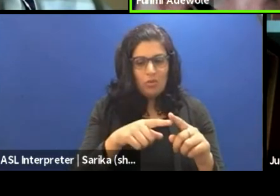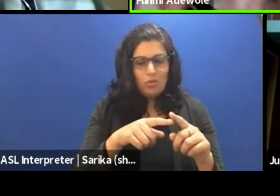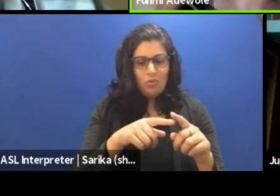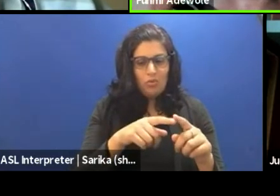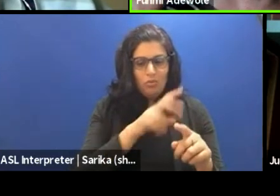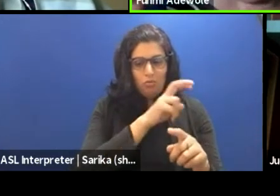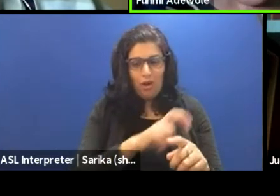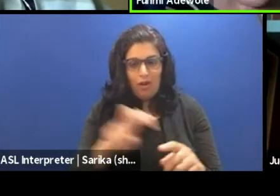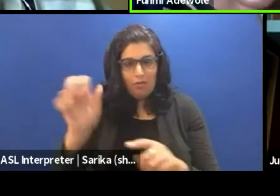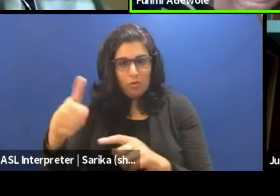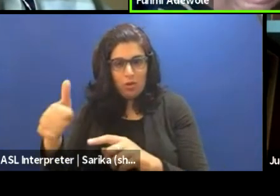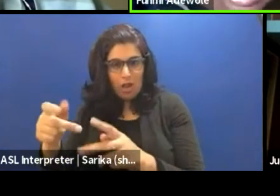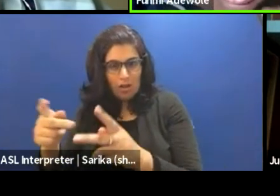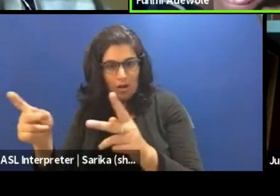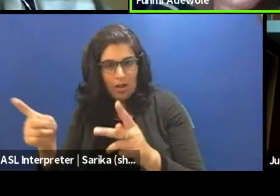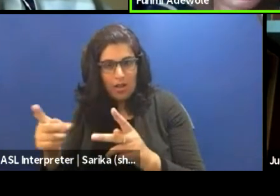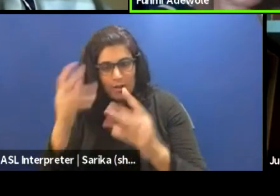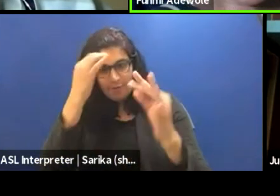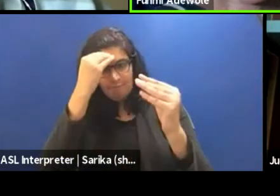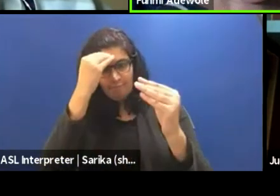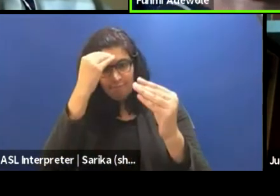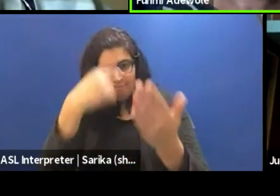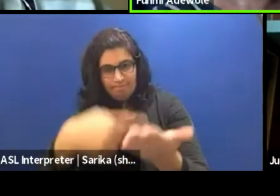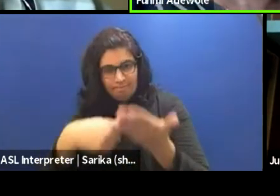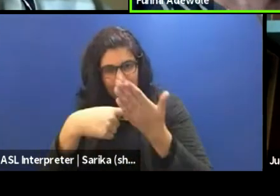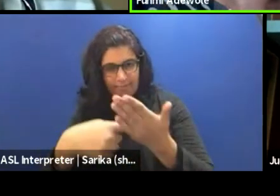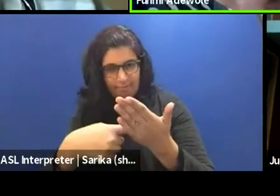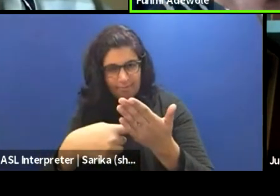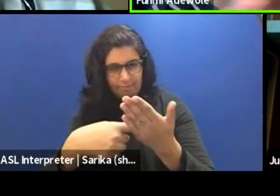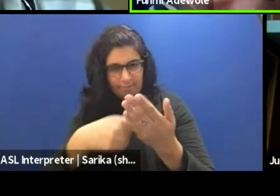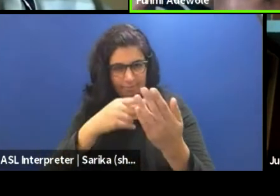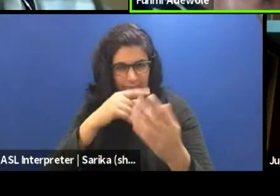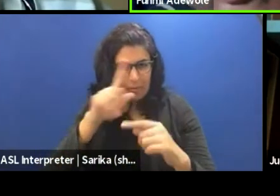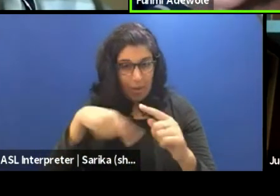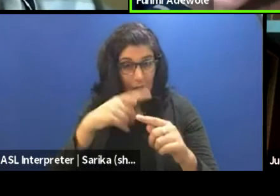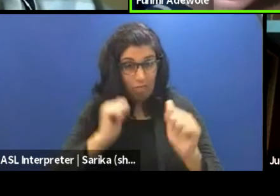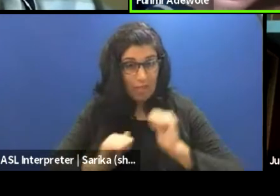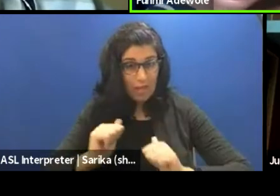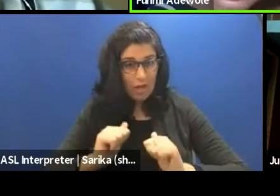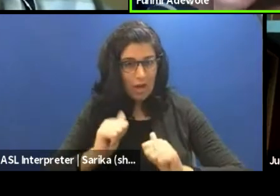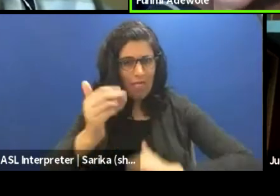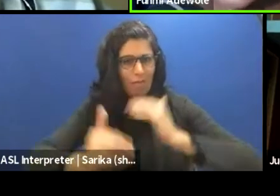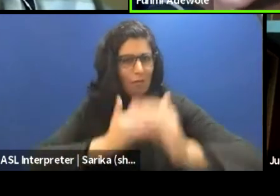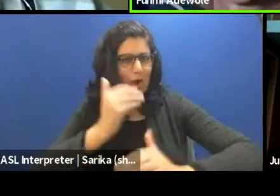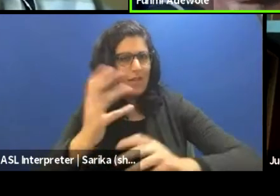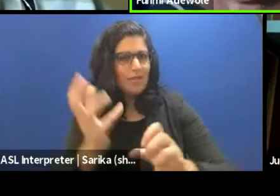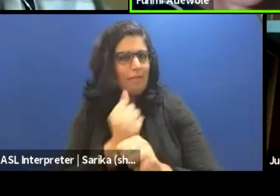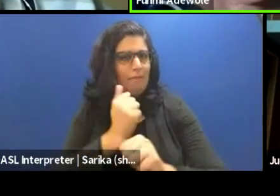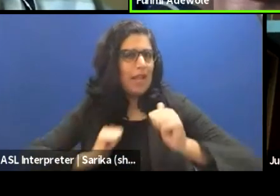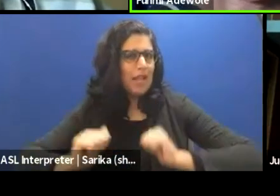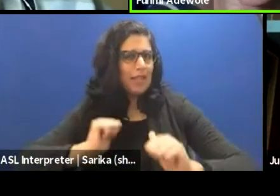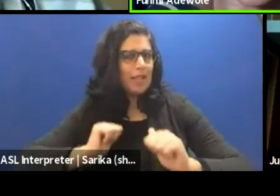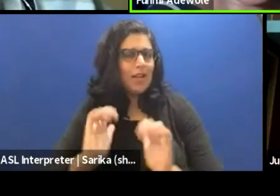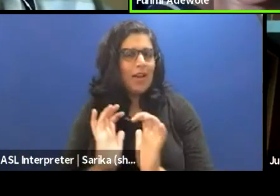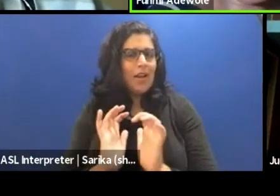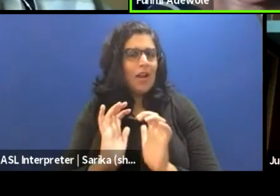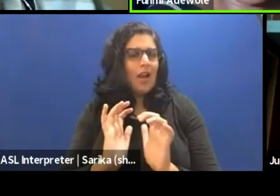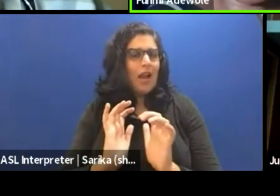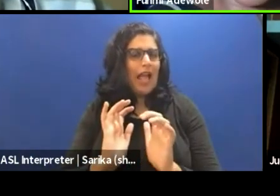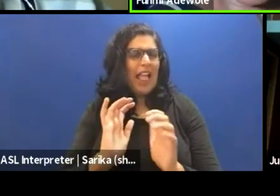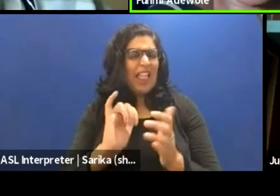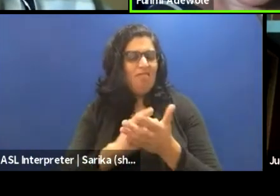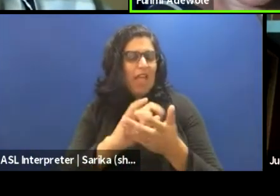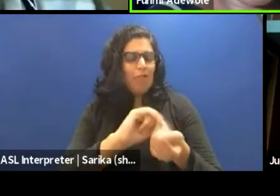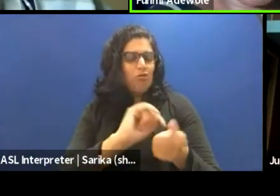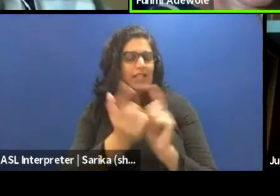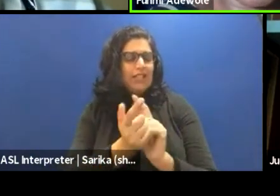start thinking in terms of the dialogues around theatre, and the processes of making theatre, and where does the translation need to